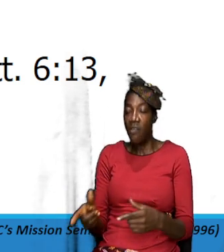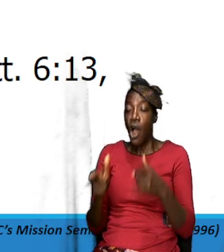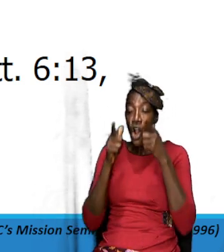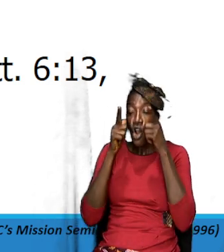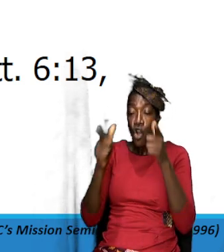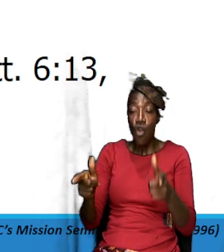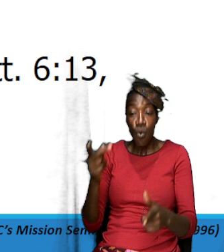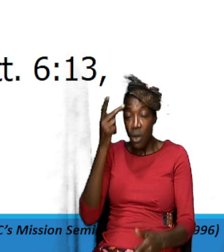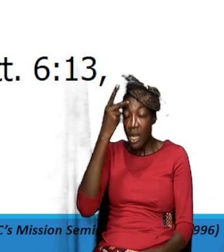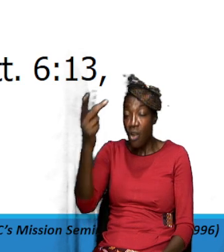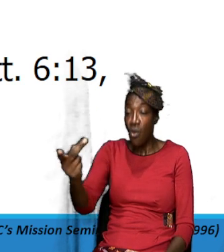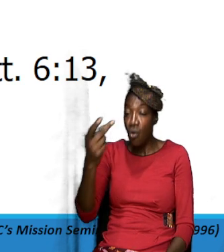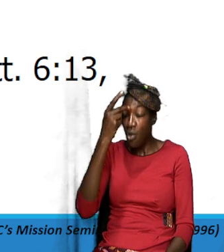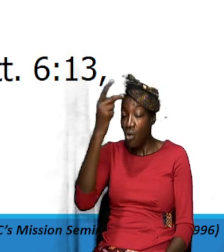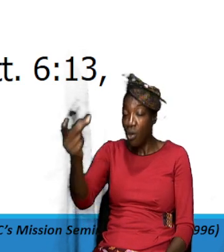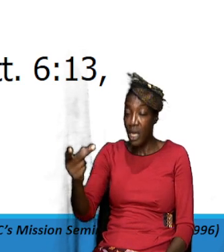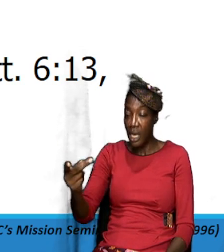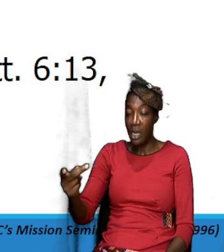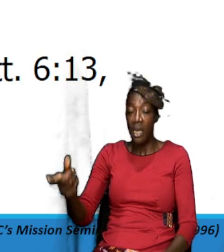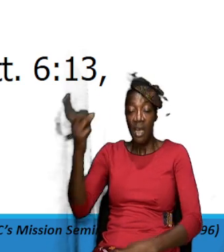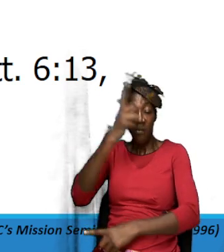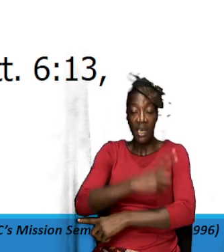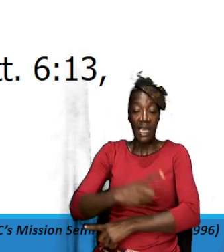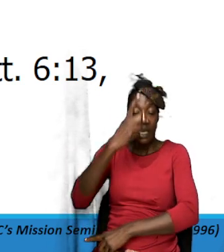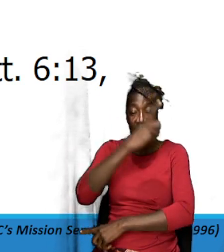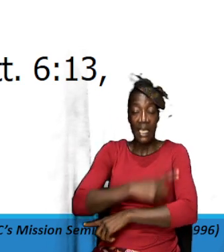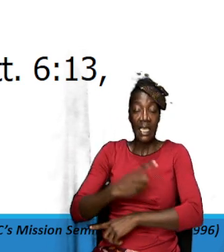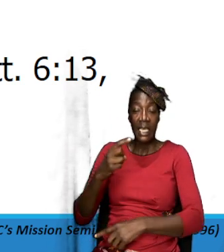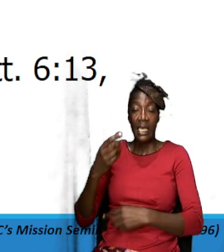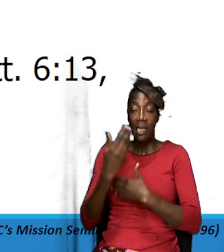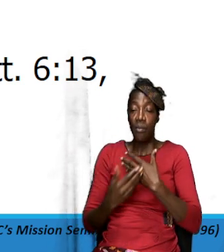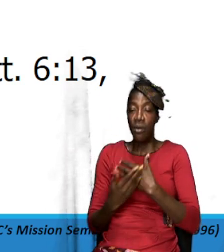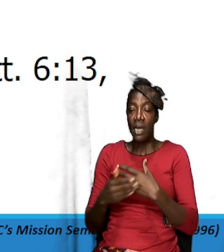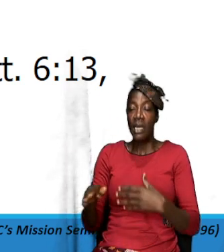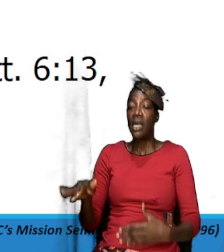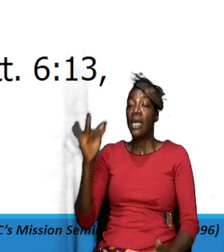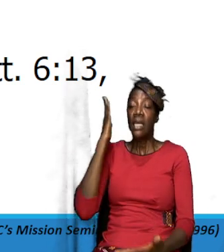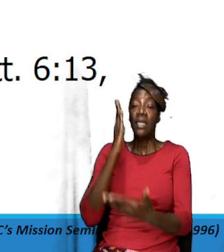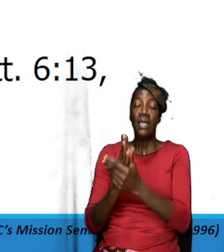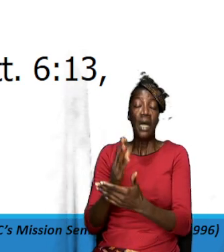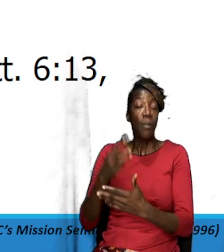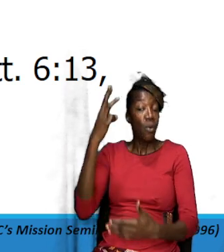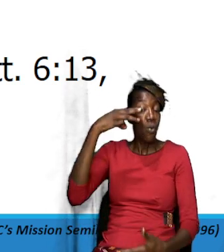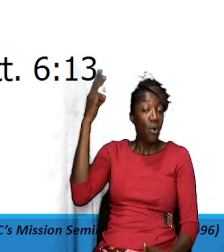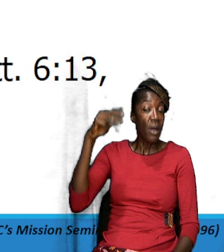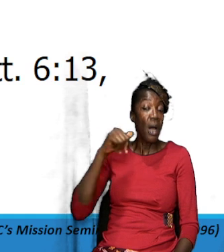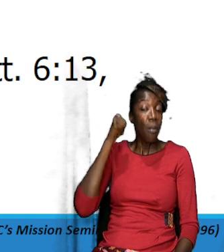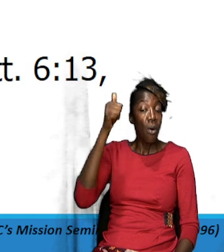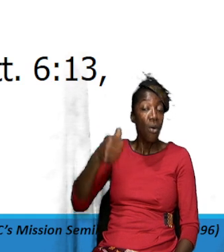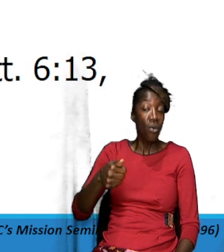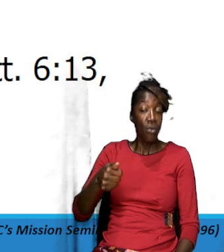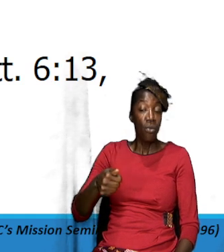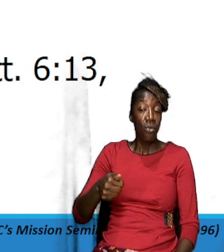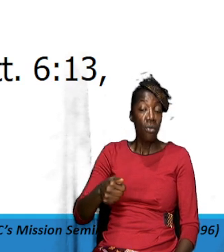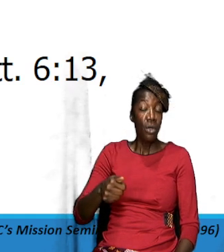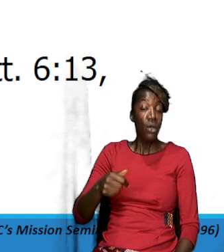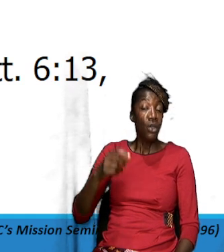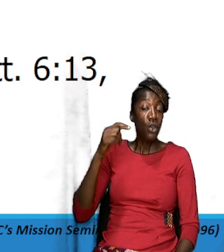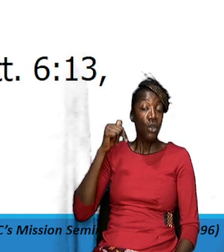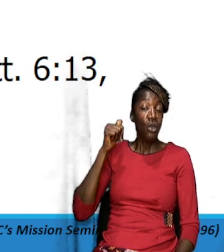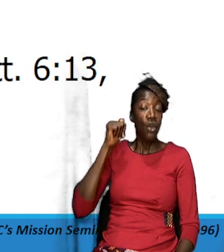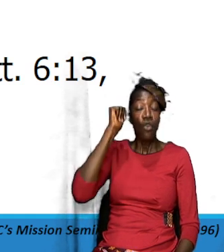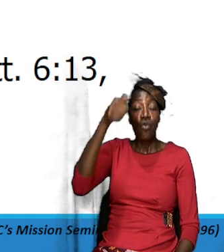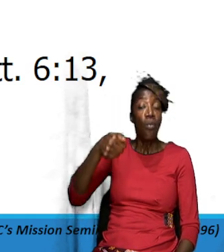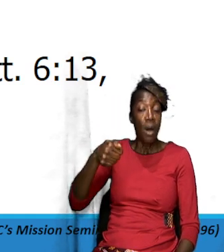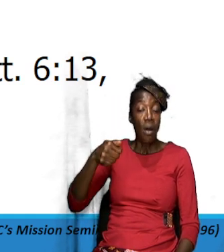bread we shouldn't be worrying about tomorrow's bread but let us focus on what we are going to eat